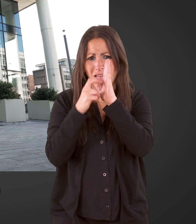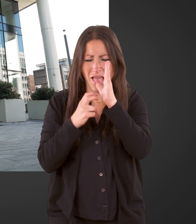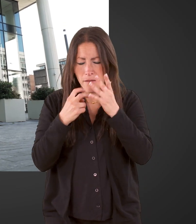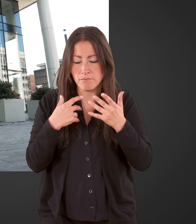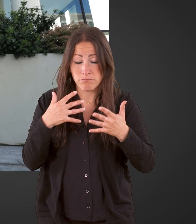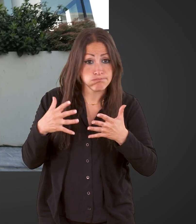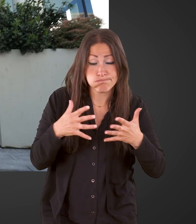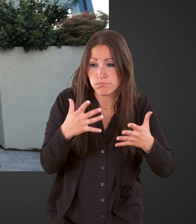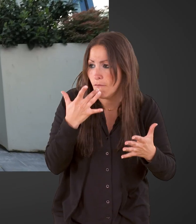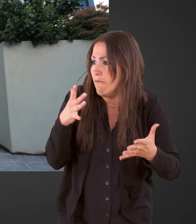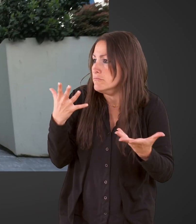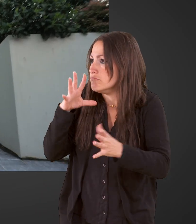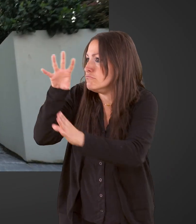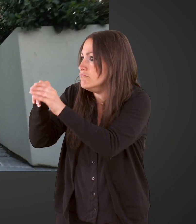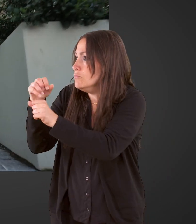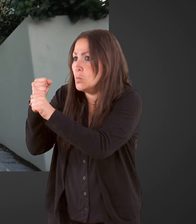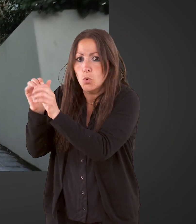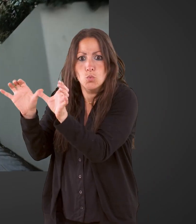chance which made me enter into European Commission.